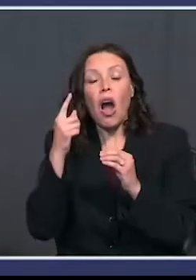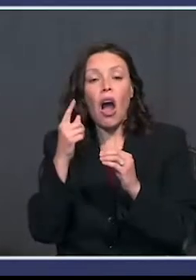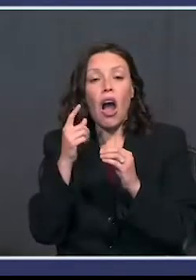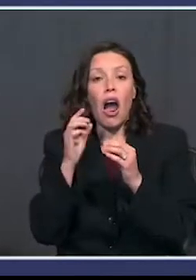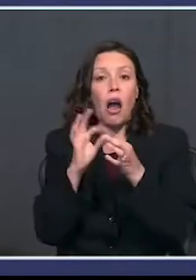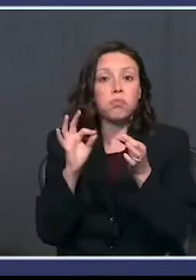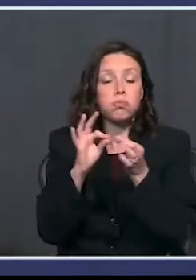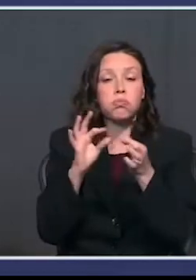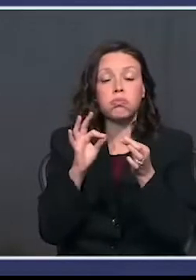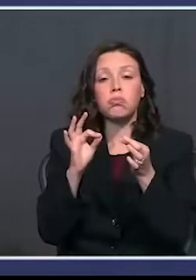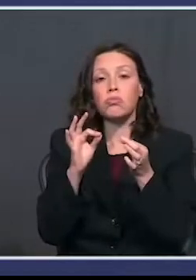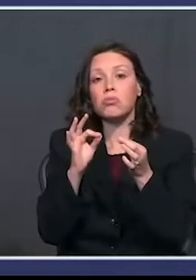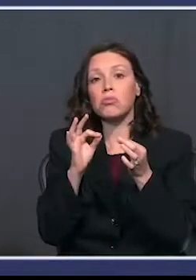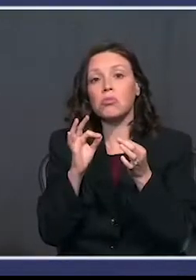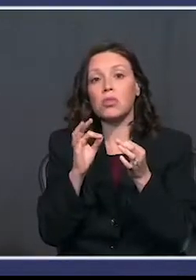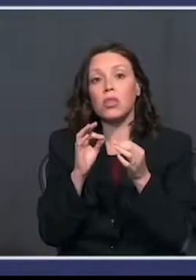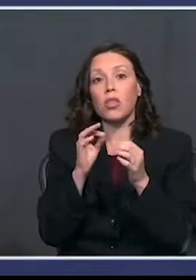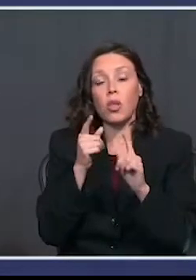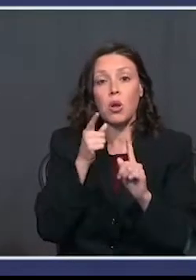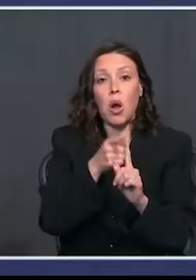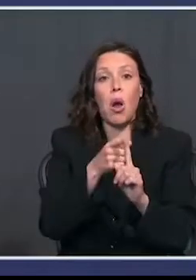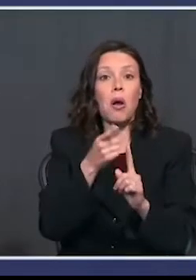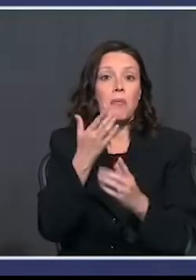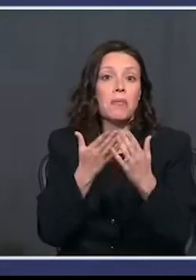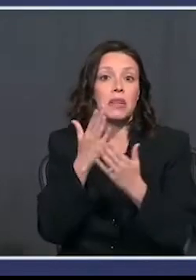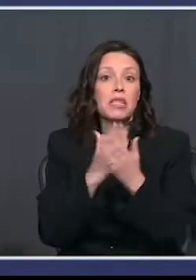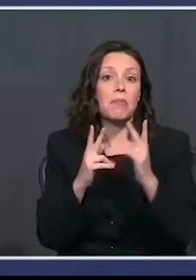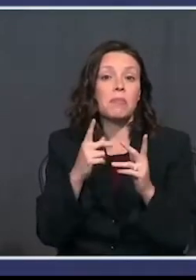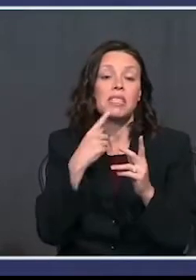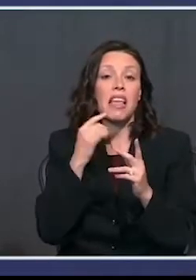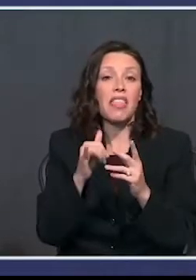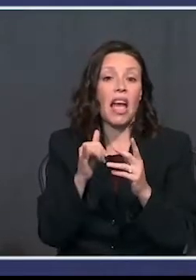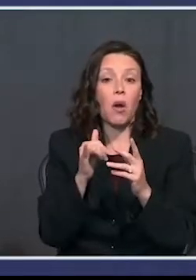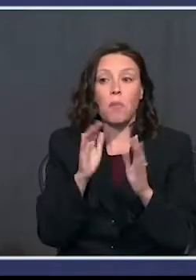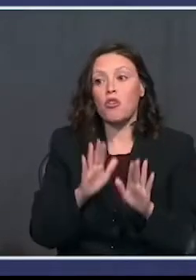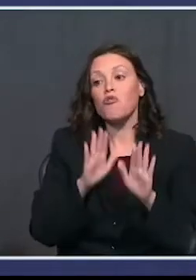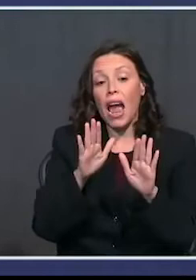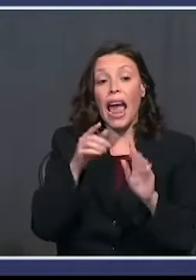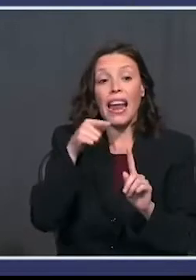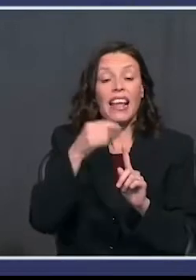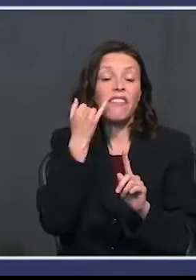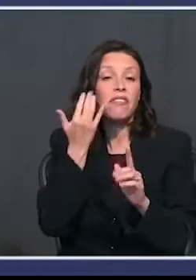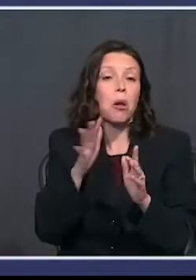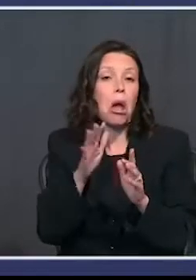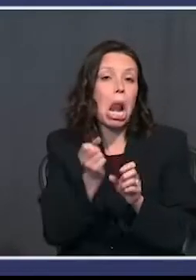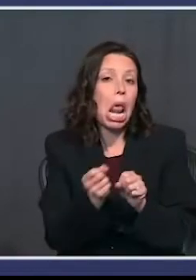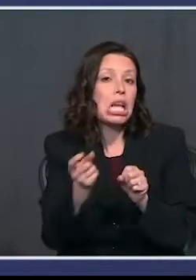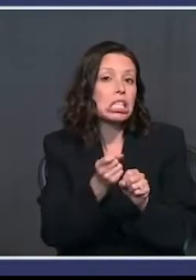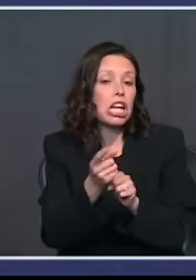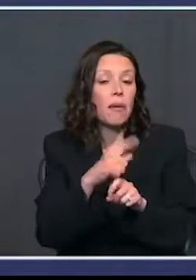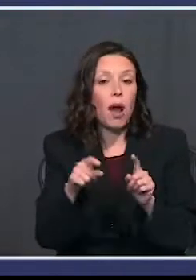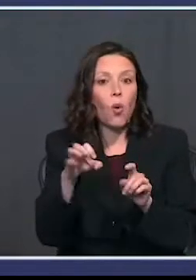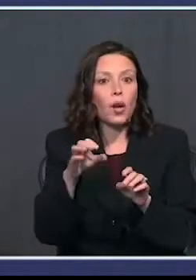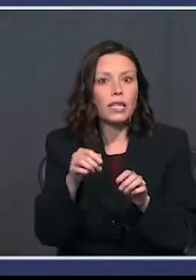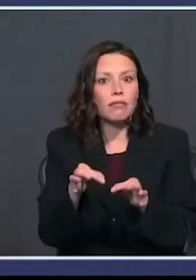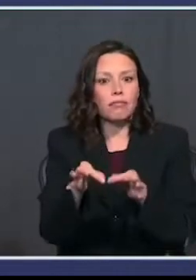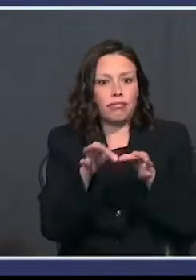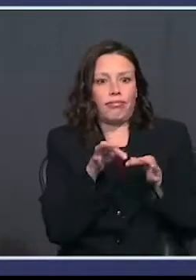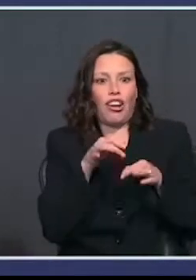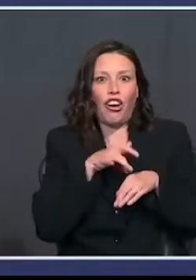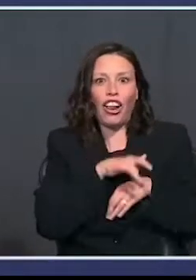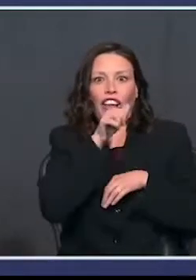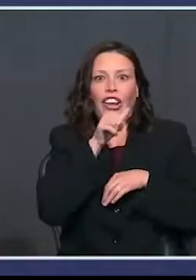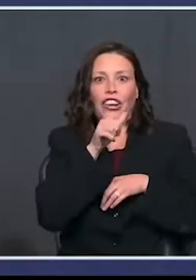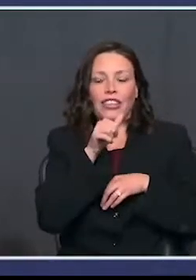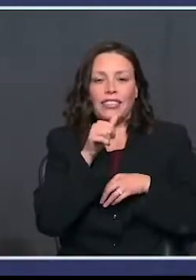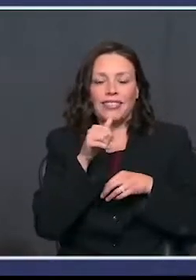would have said sometime next year, I think most people would have said that would be great. That would be a miracle. But we did it long before sometime